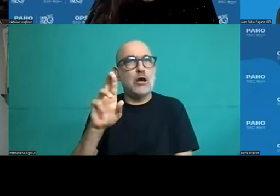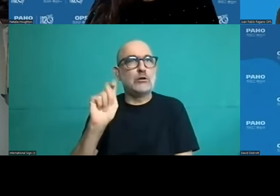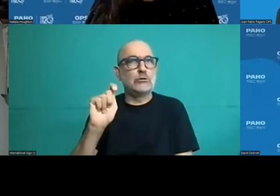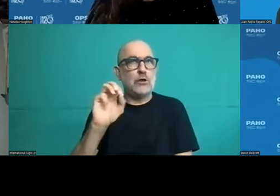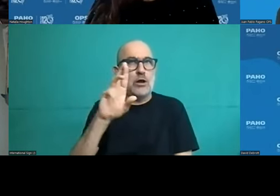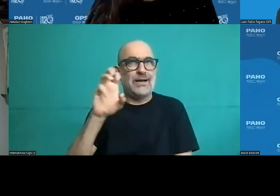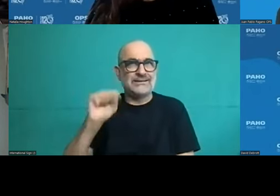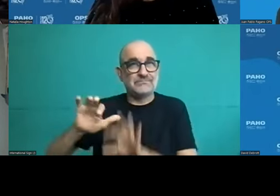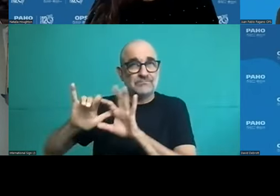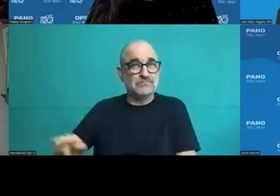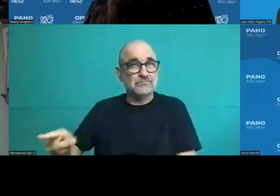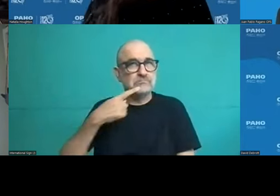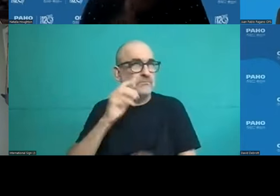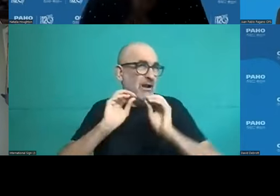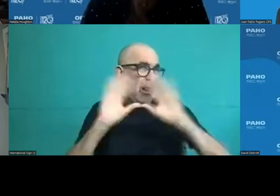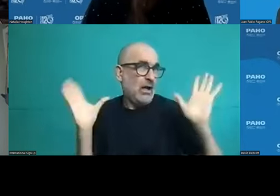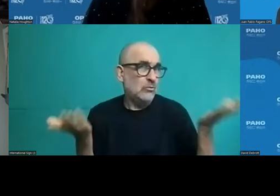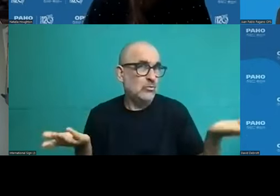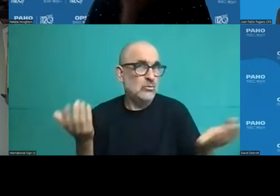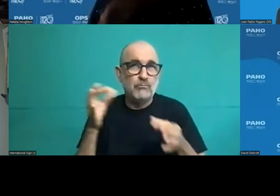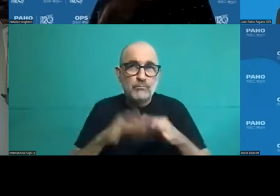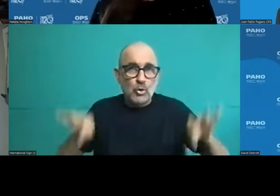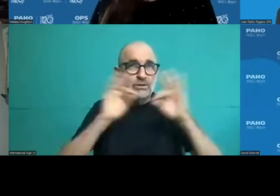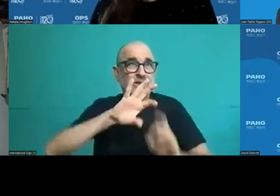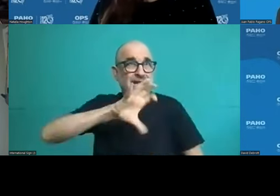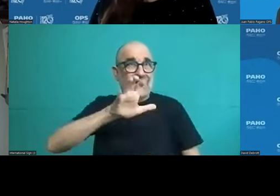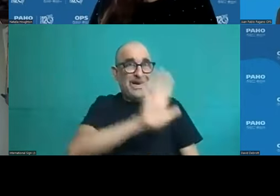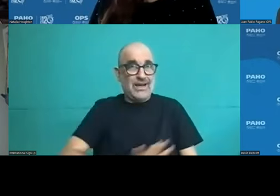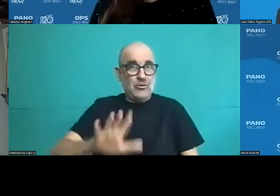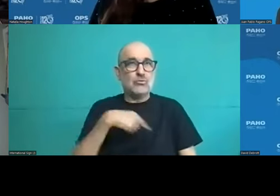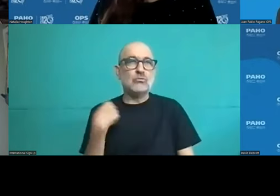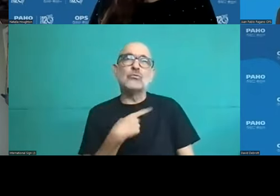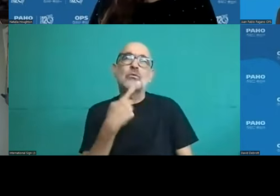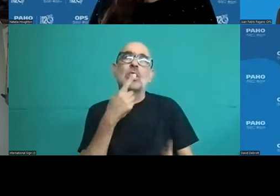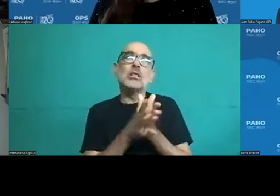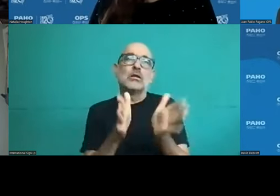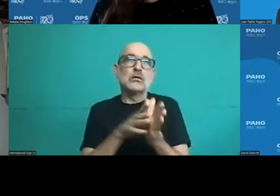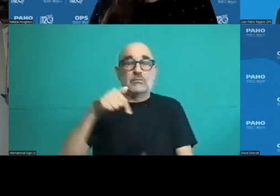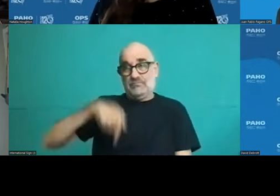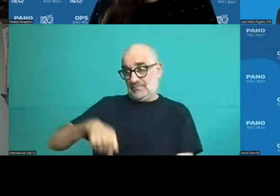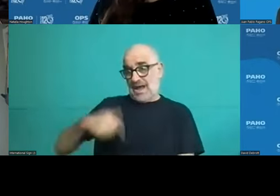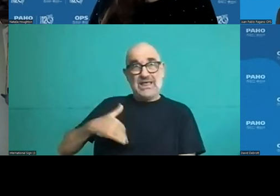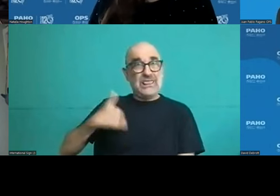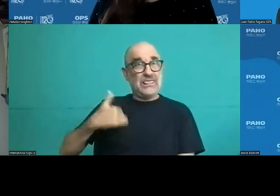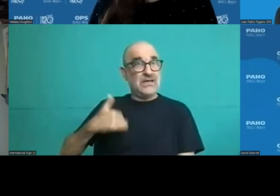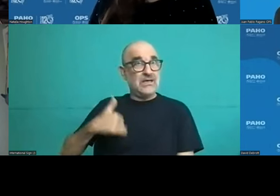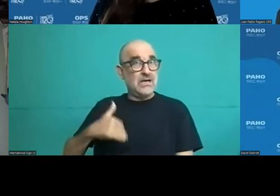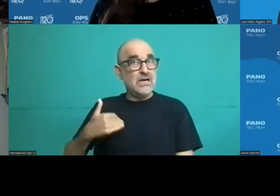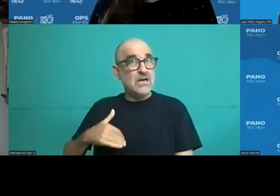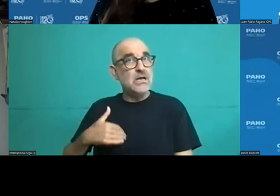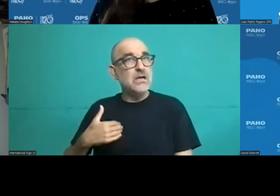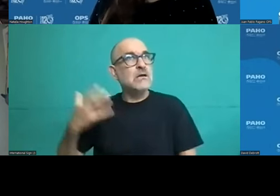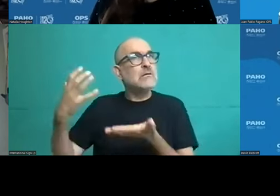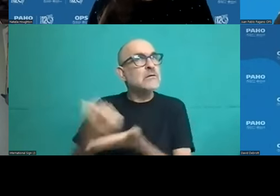of social security, health social security and resources to finance private coverage, which